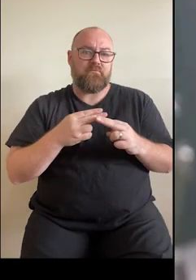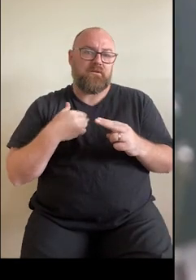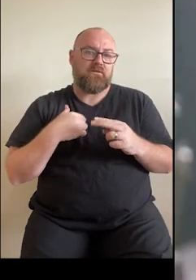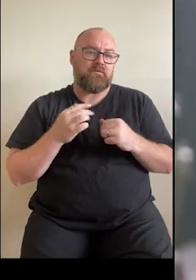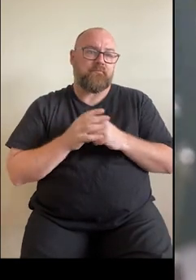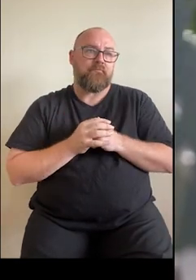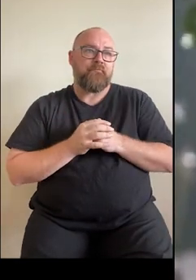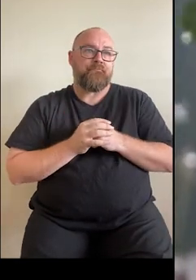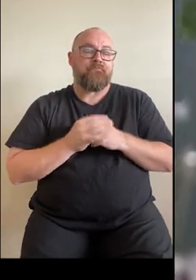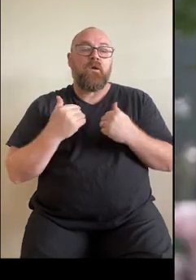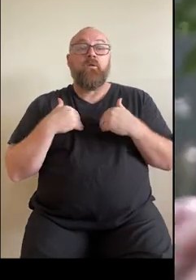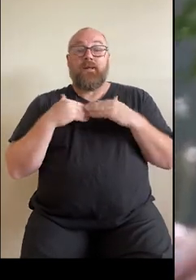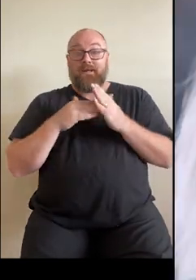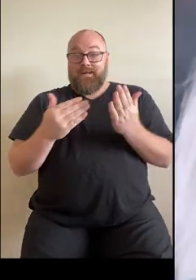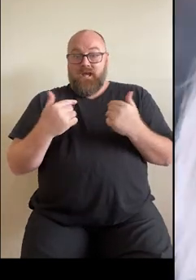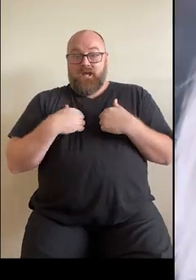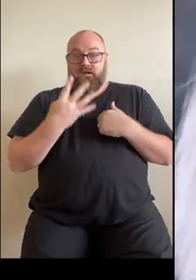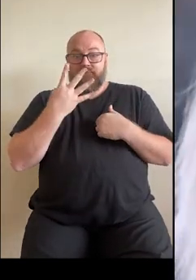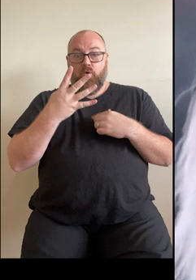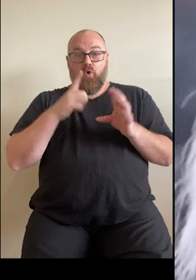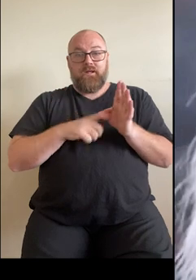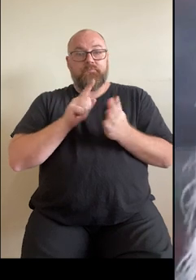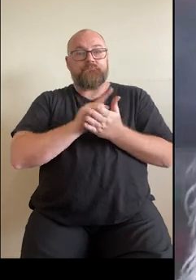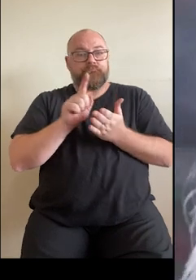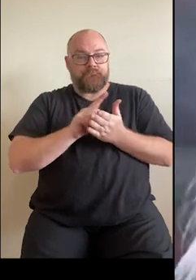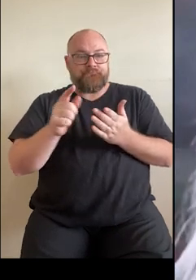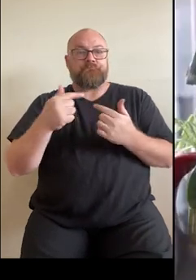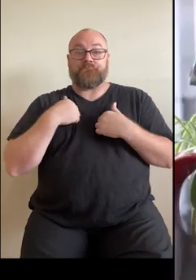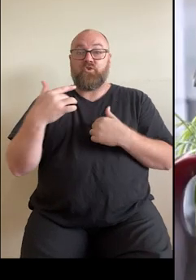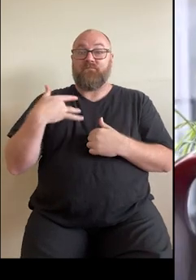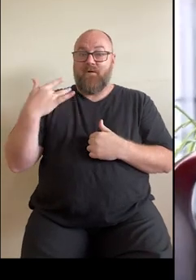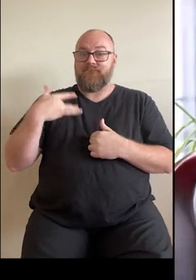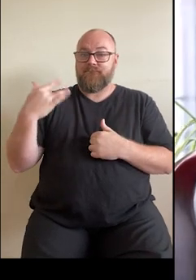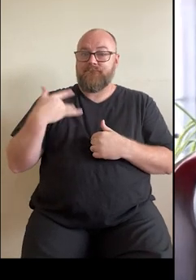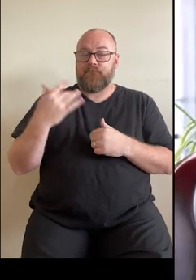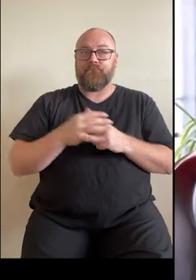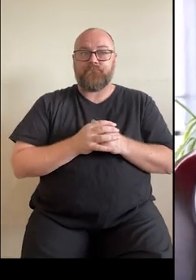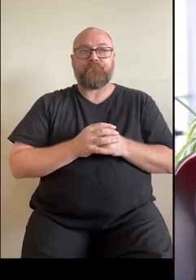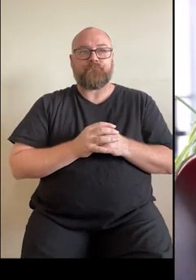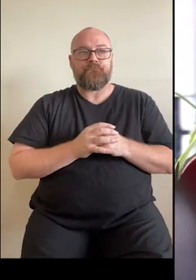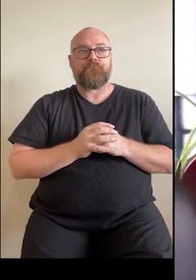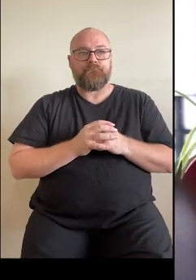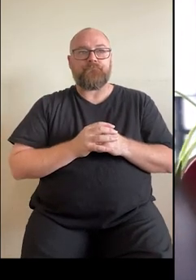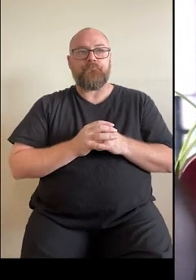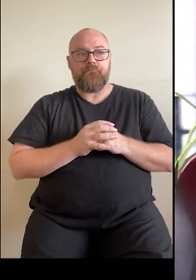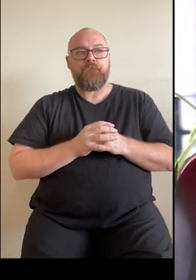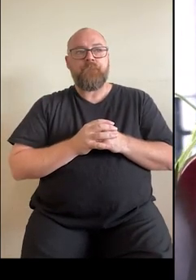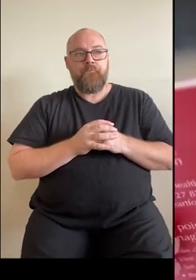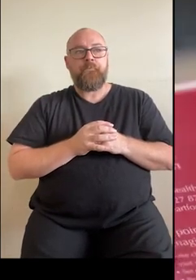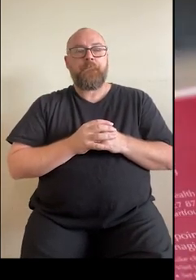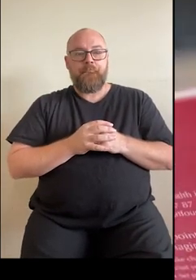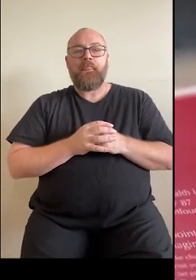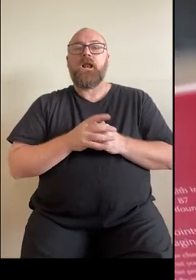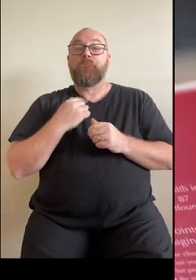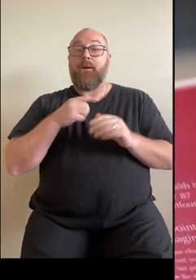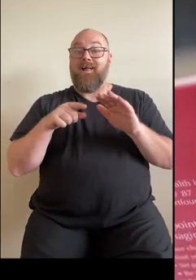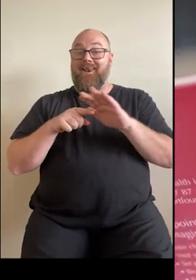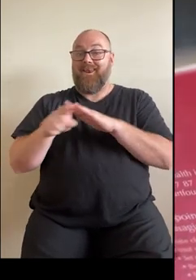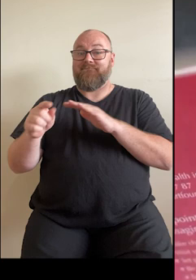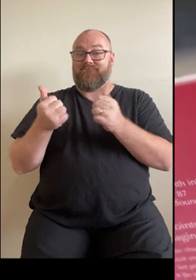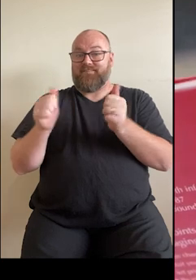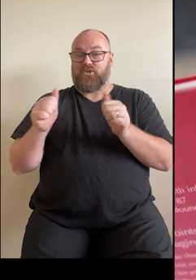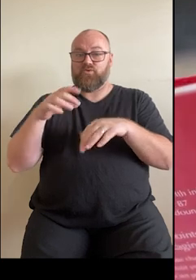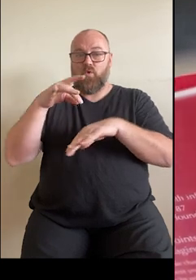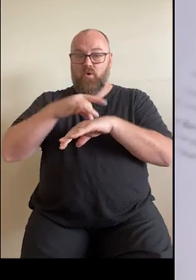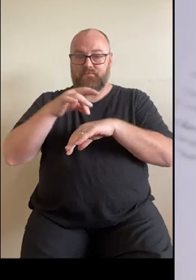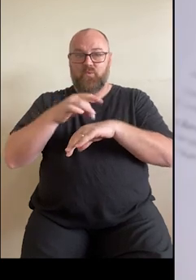So here I am today four years later very much a survivor. When I walked out of hospital I was handed two books both put out by